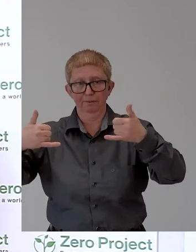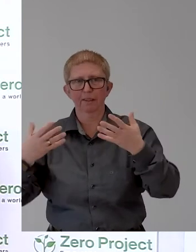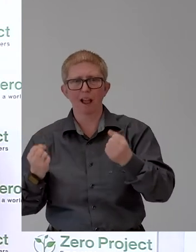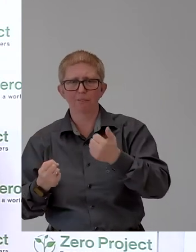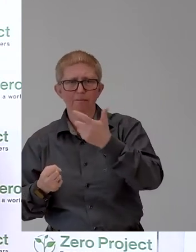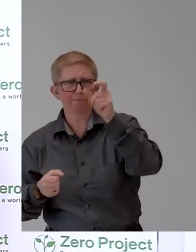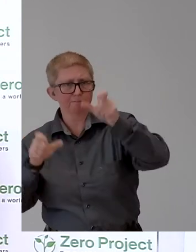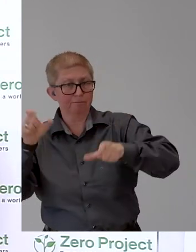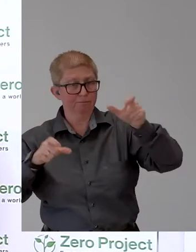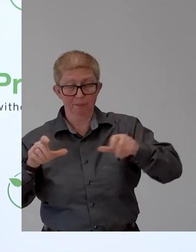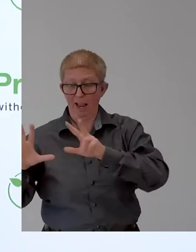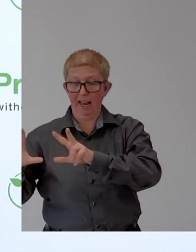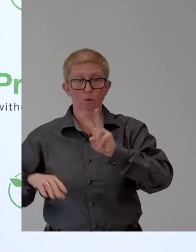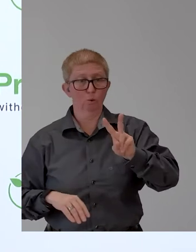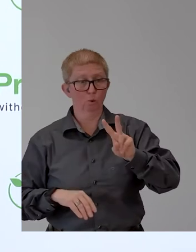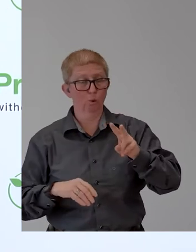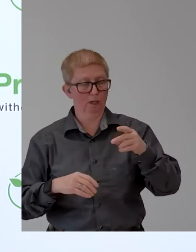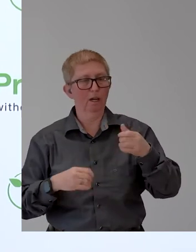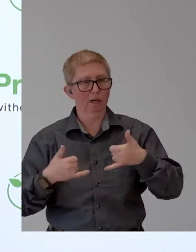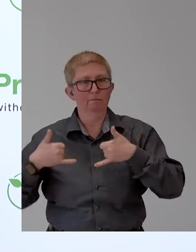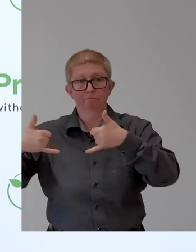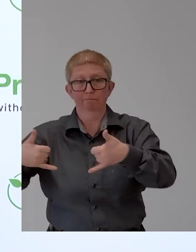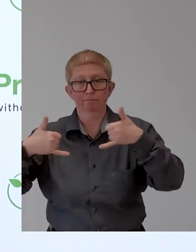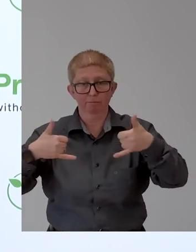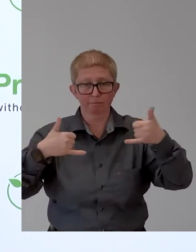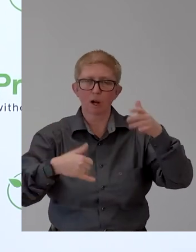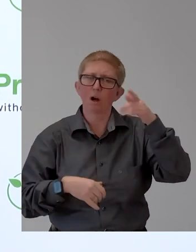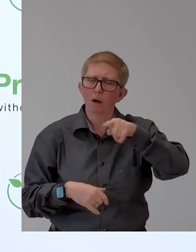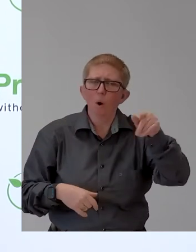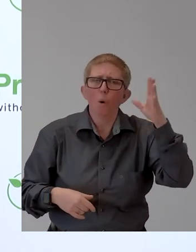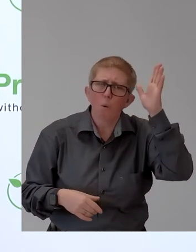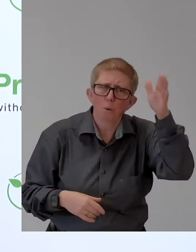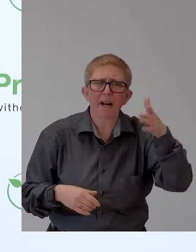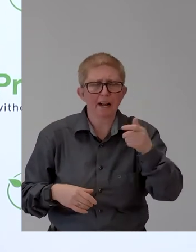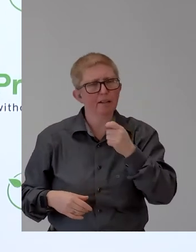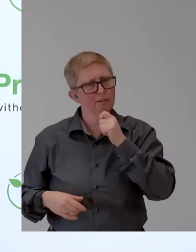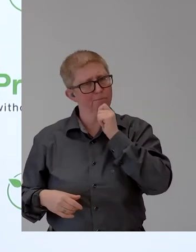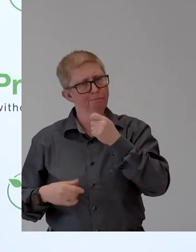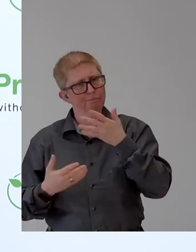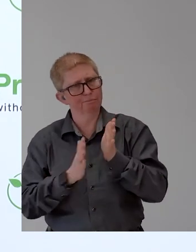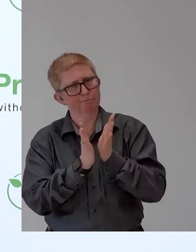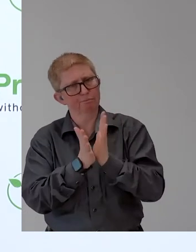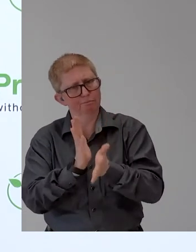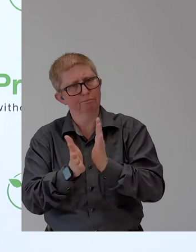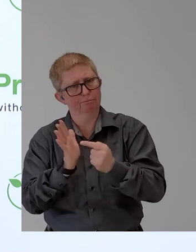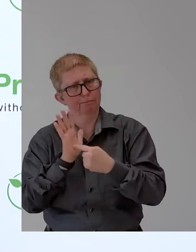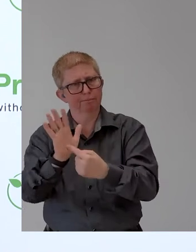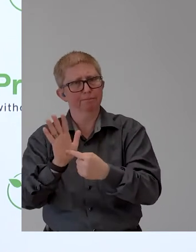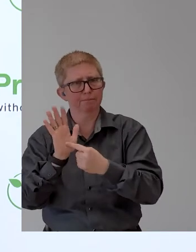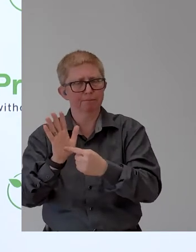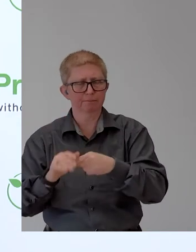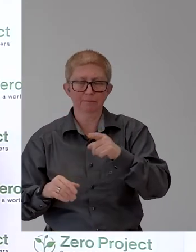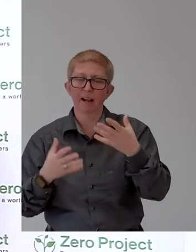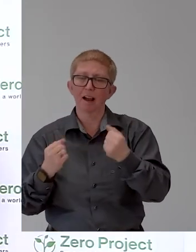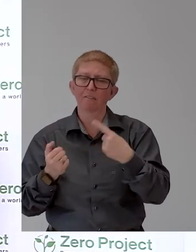we have a total of 10 innovative policies and 72 innovative practices. So all of you have been